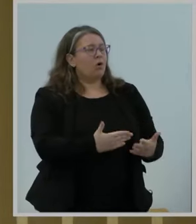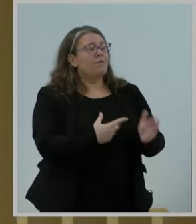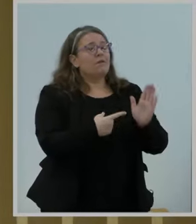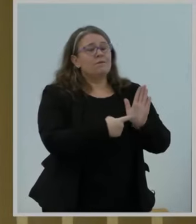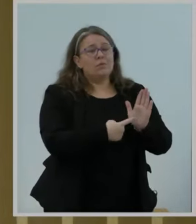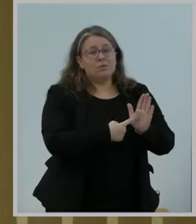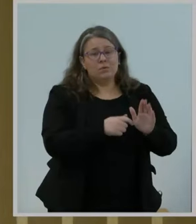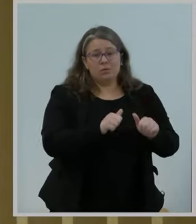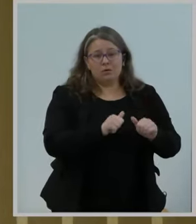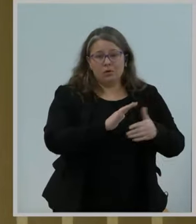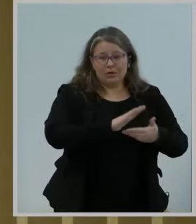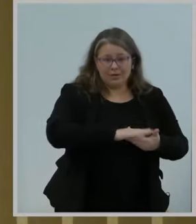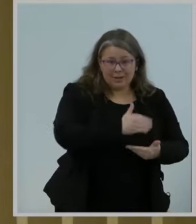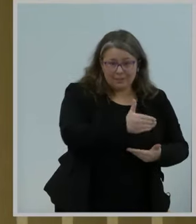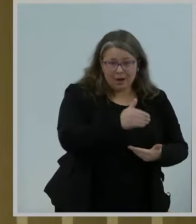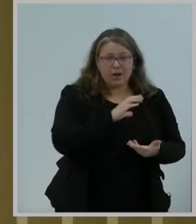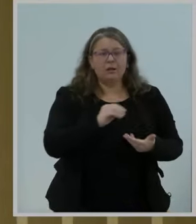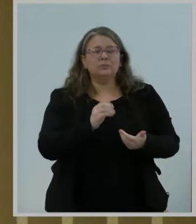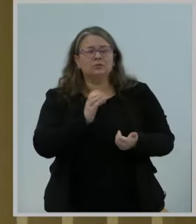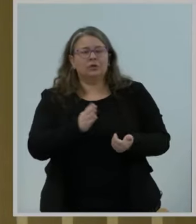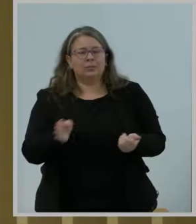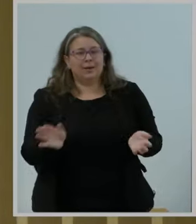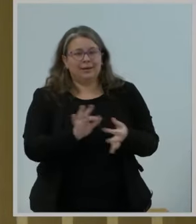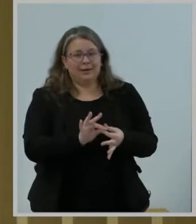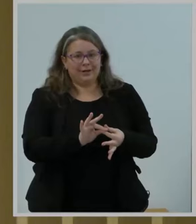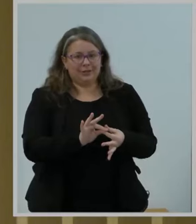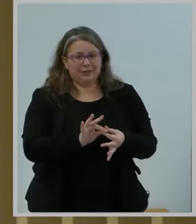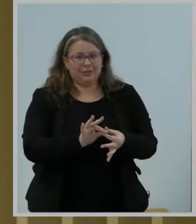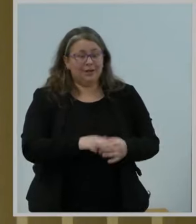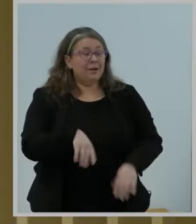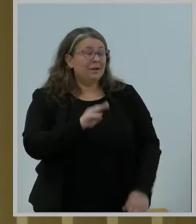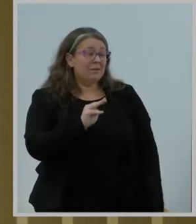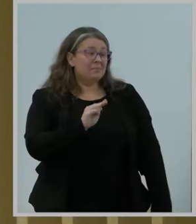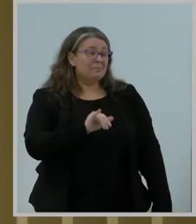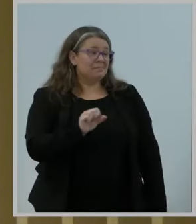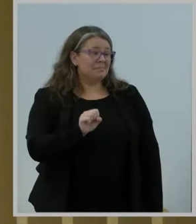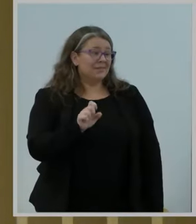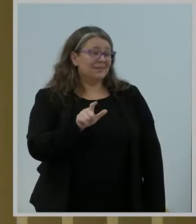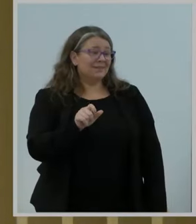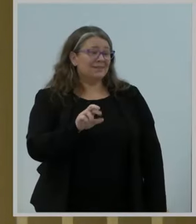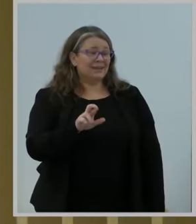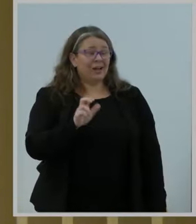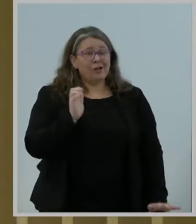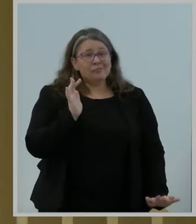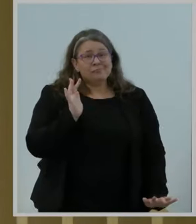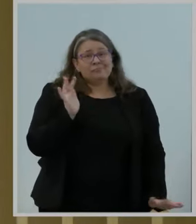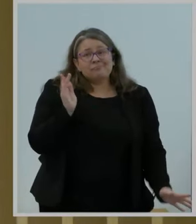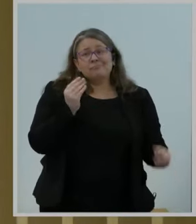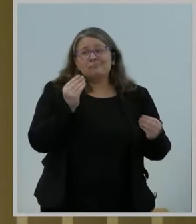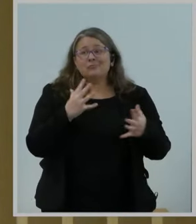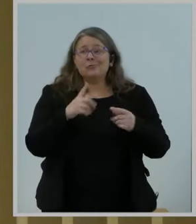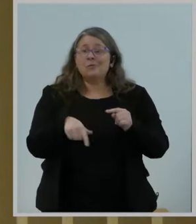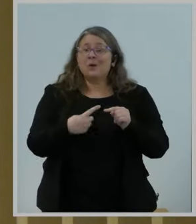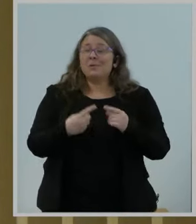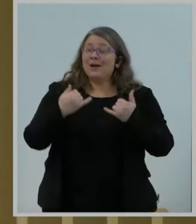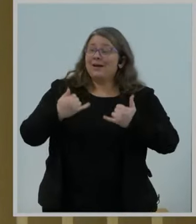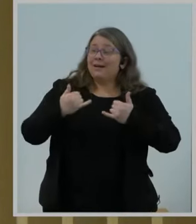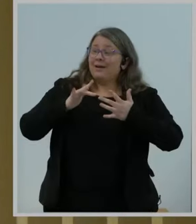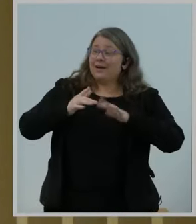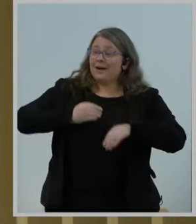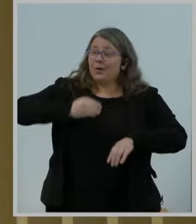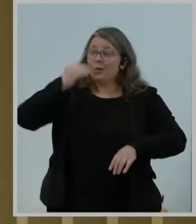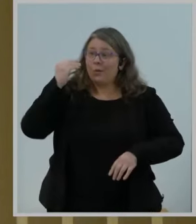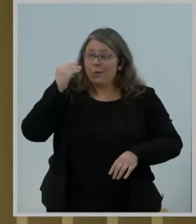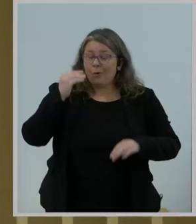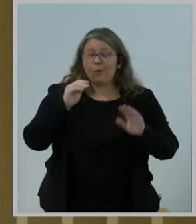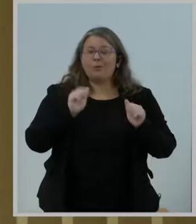And so with a twinkle in her eye, Miss Eleanor told me how she loves to learn new line dances and how that her connection to